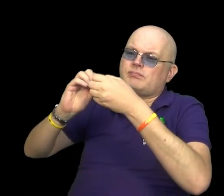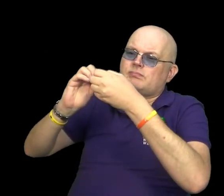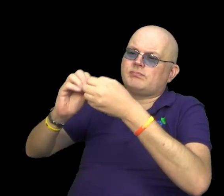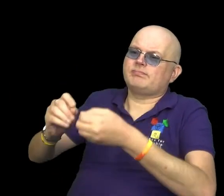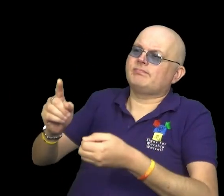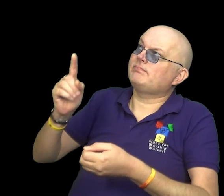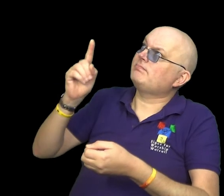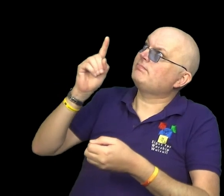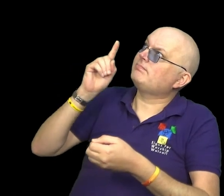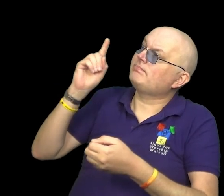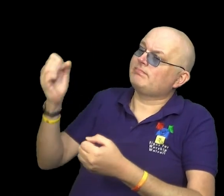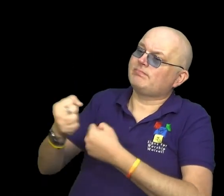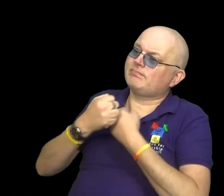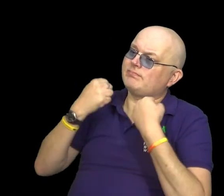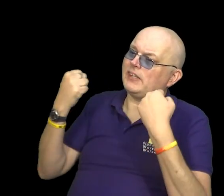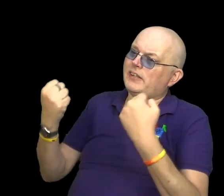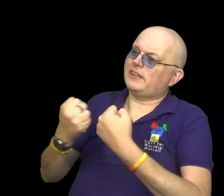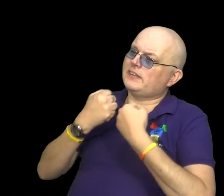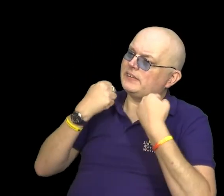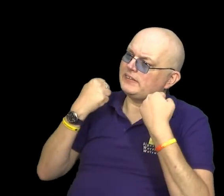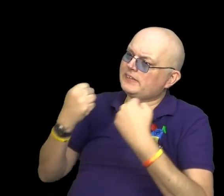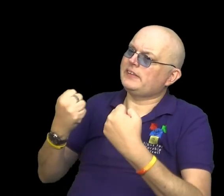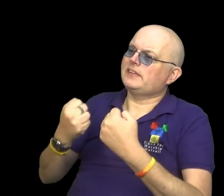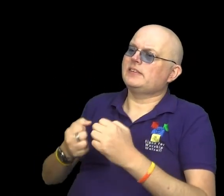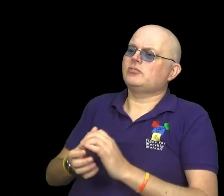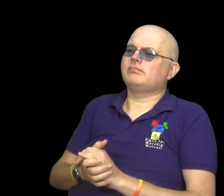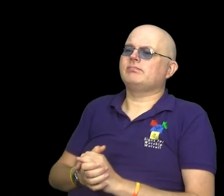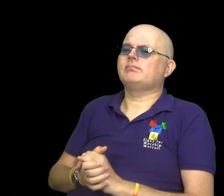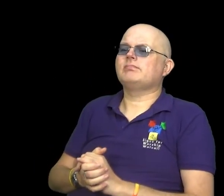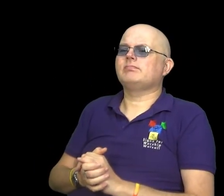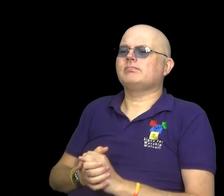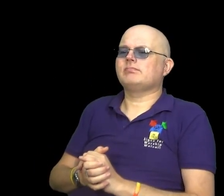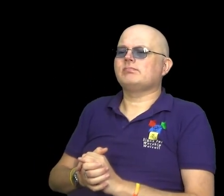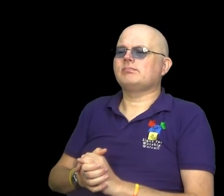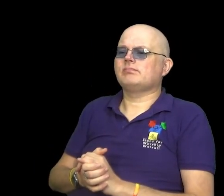One, God Almighty.